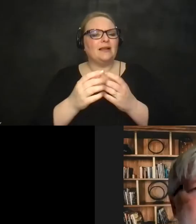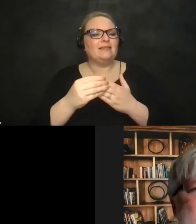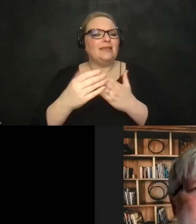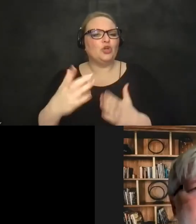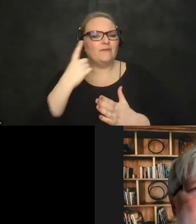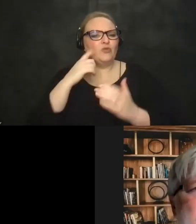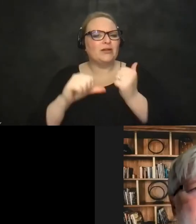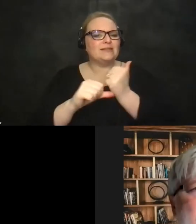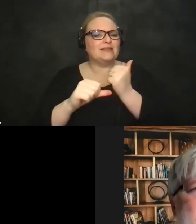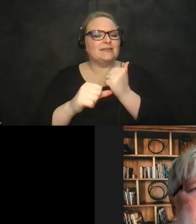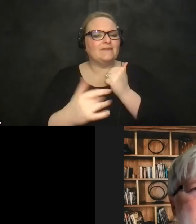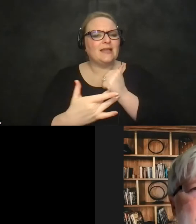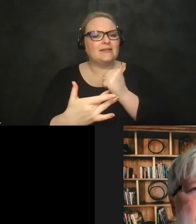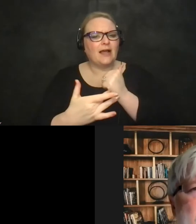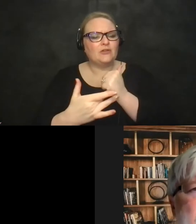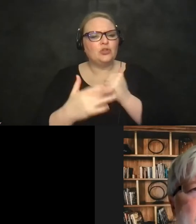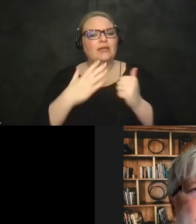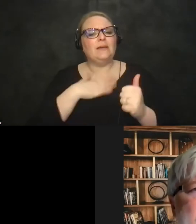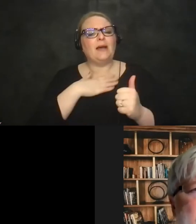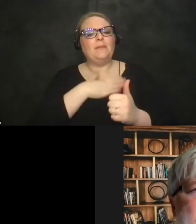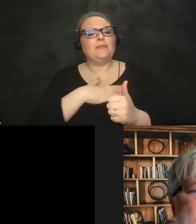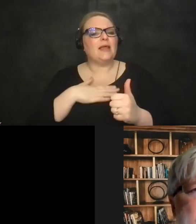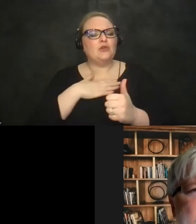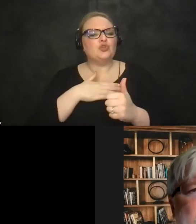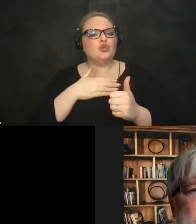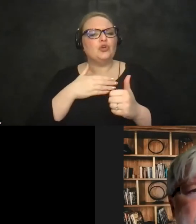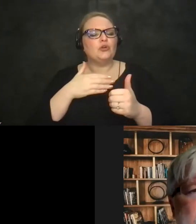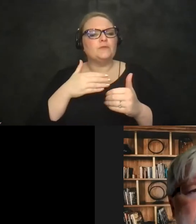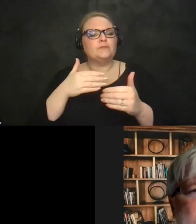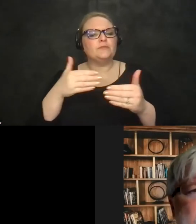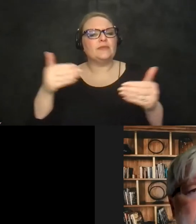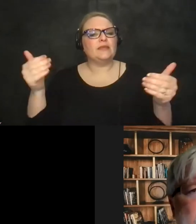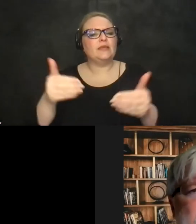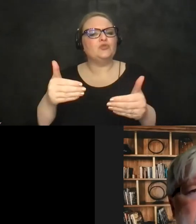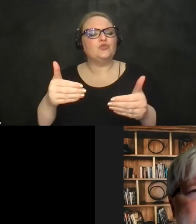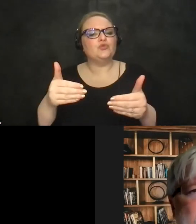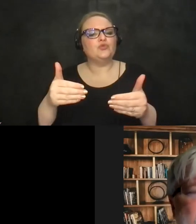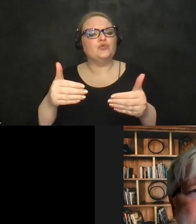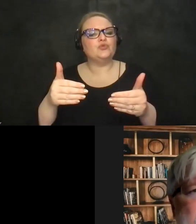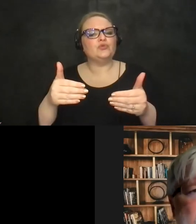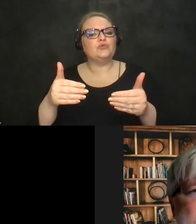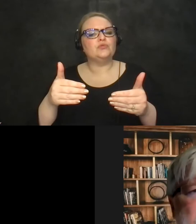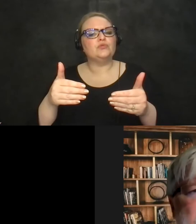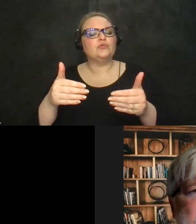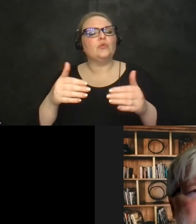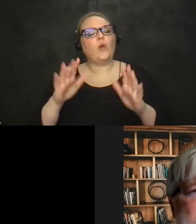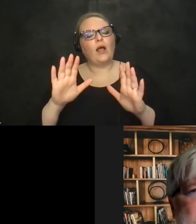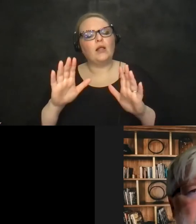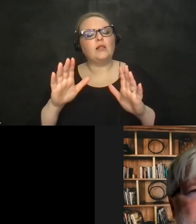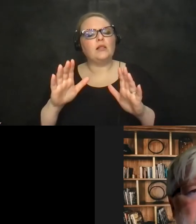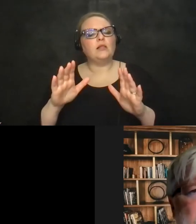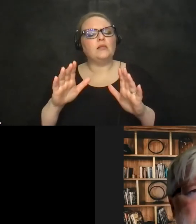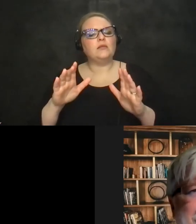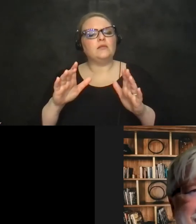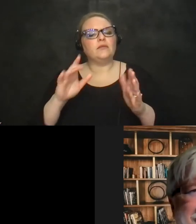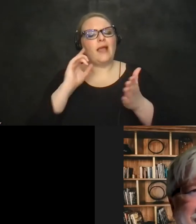and uh it's my pleasure to uh and in at least acknowledge our our panelists